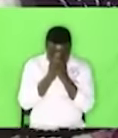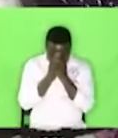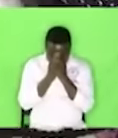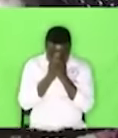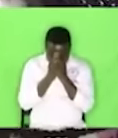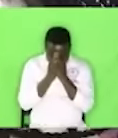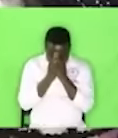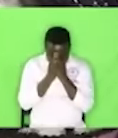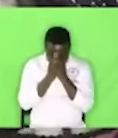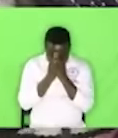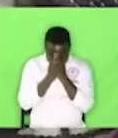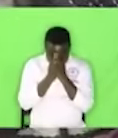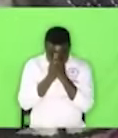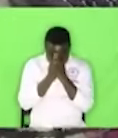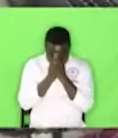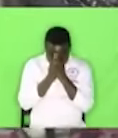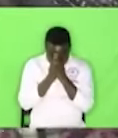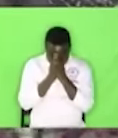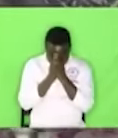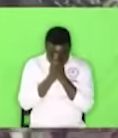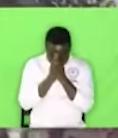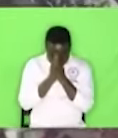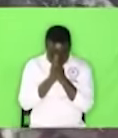Your name is all you have.